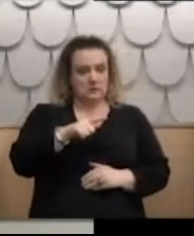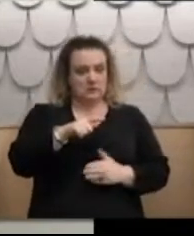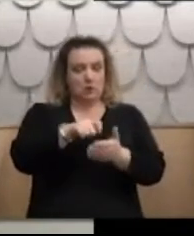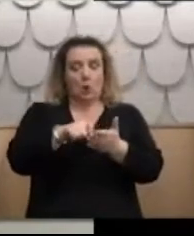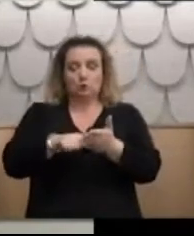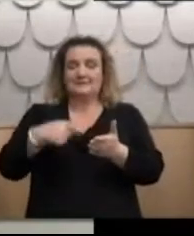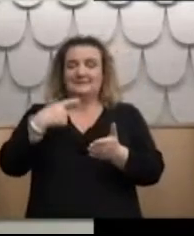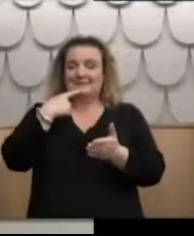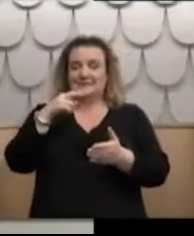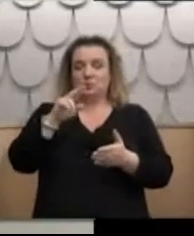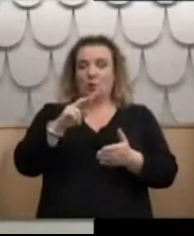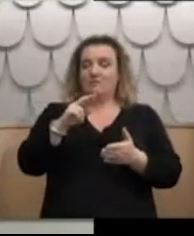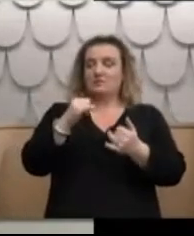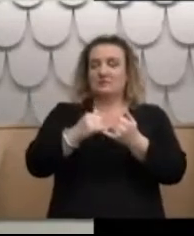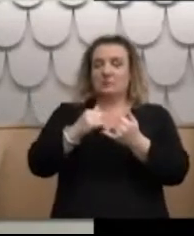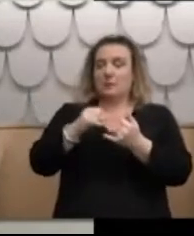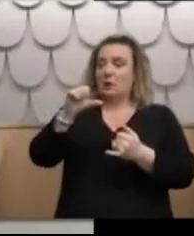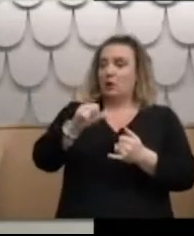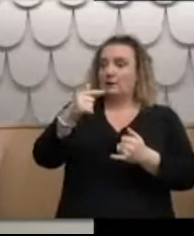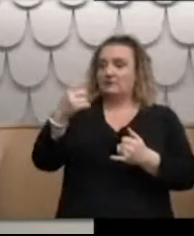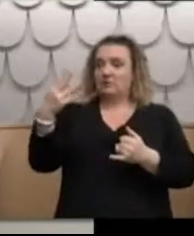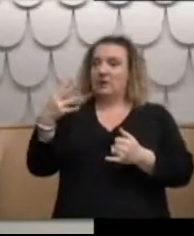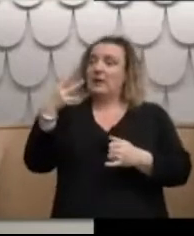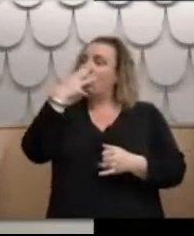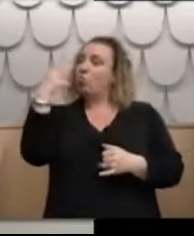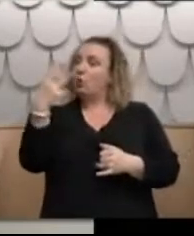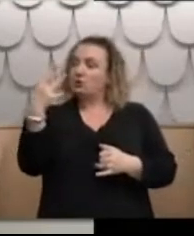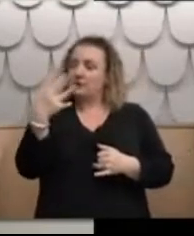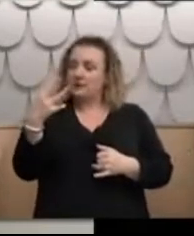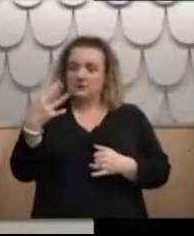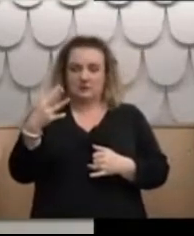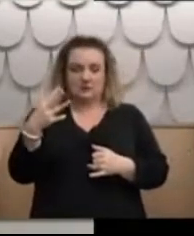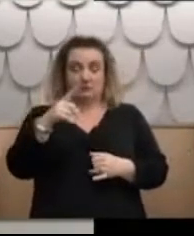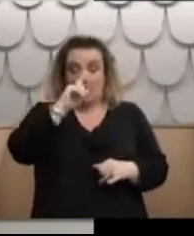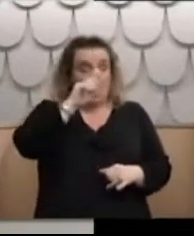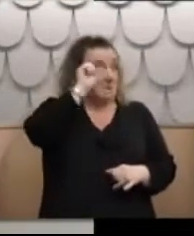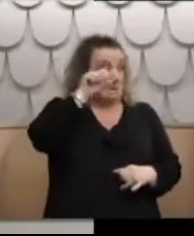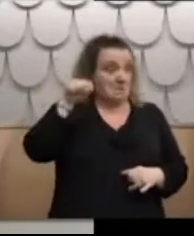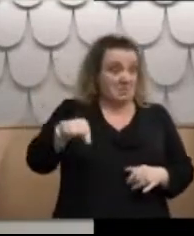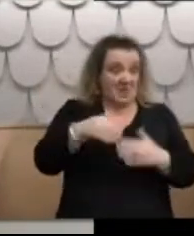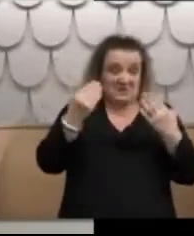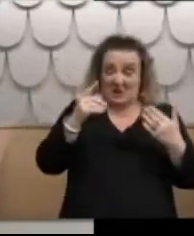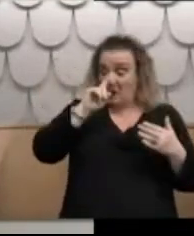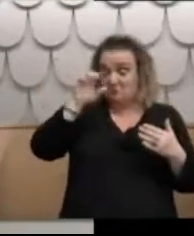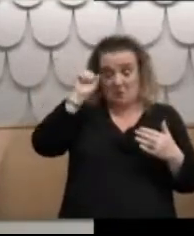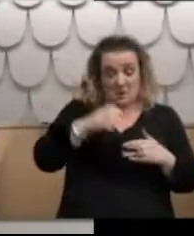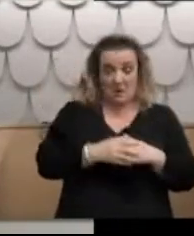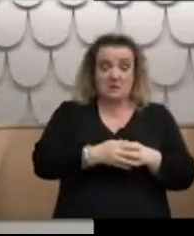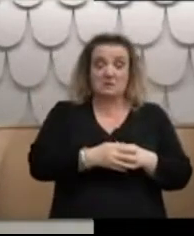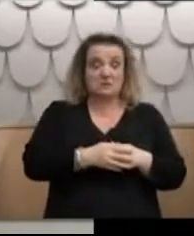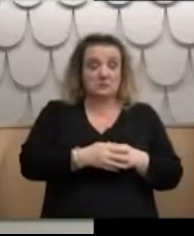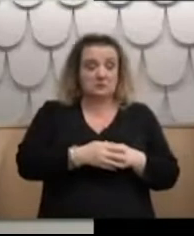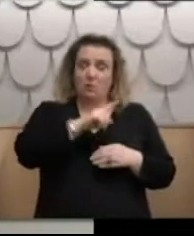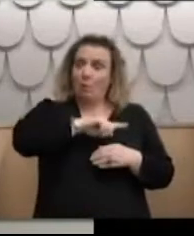I was 13. I cannot remember this day at all. I do not remember anyone telling me